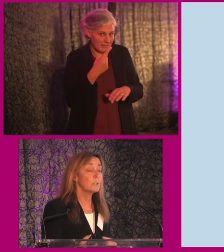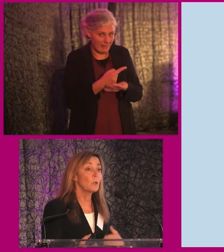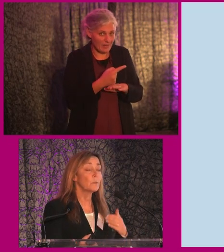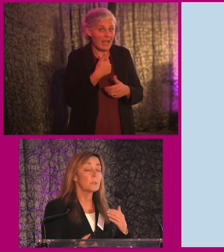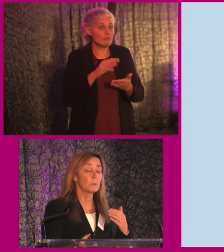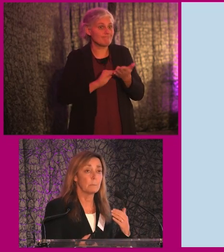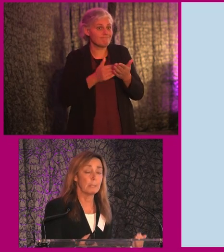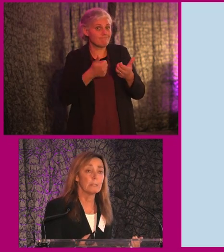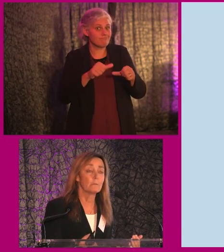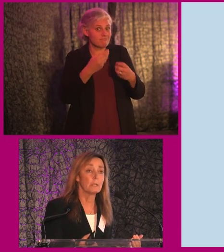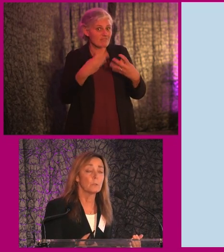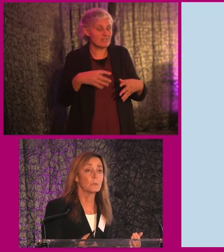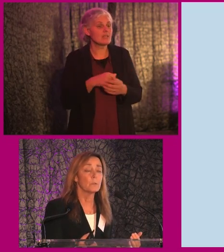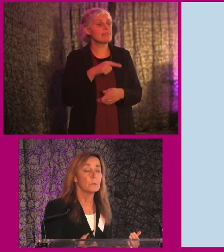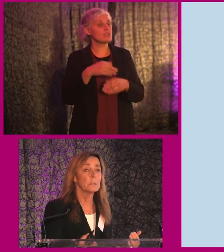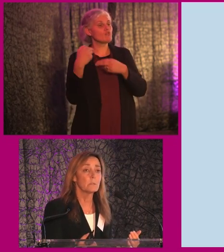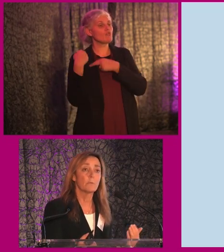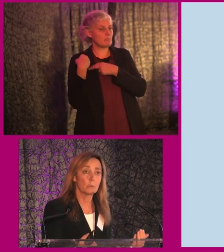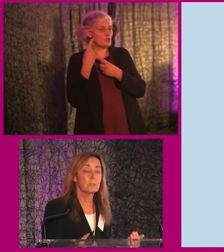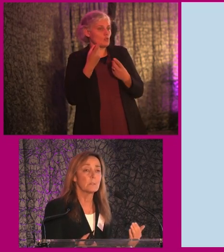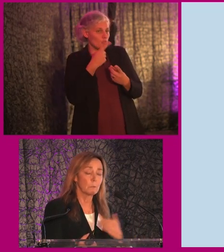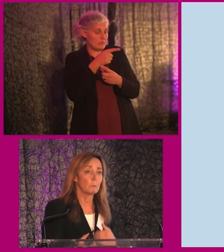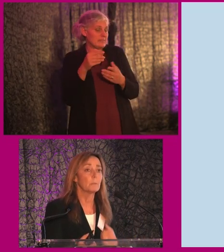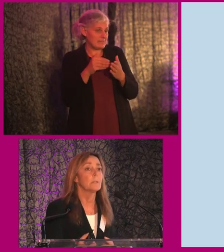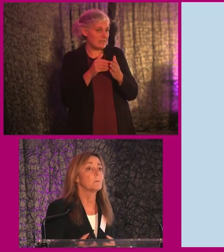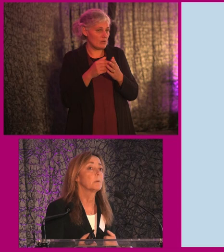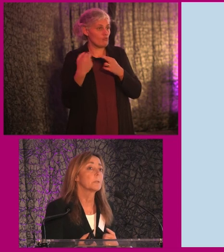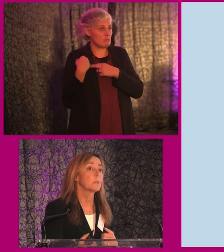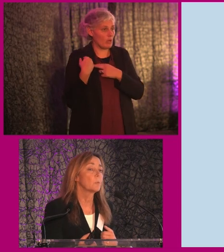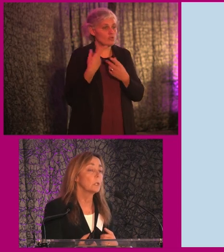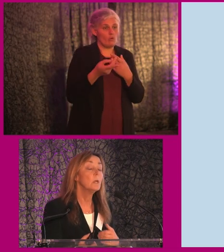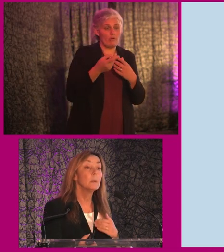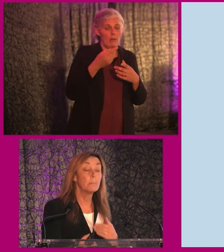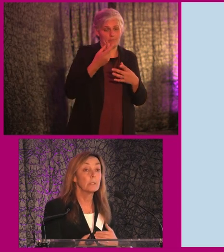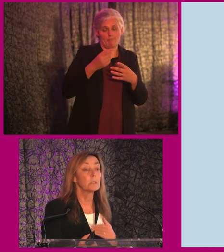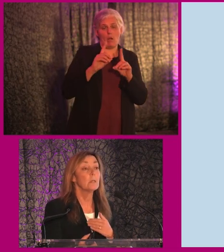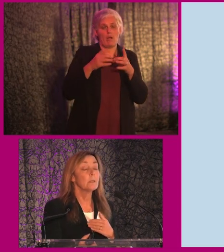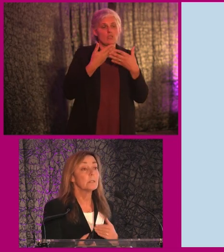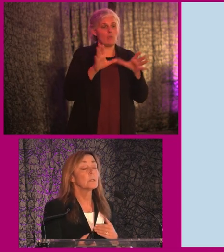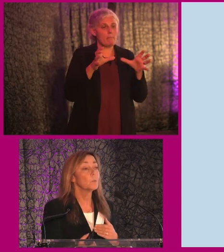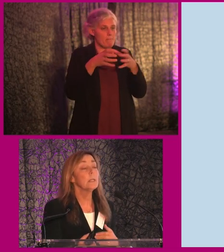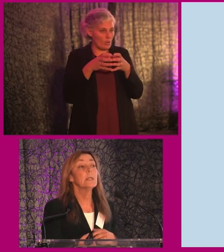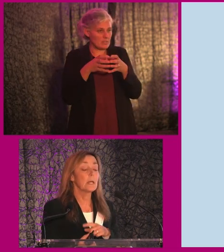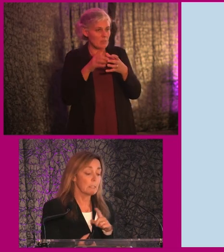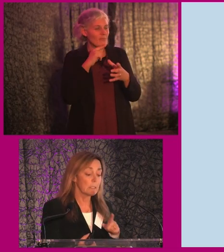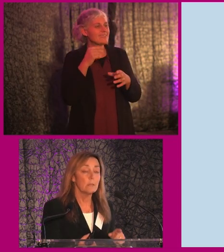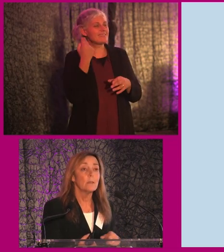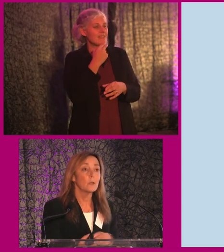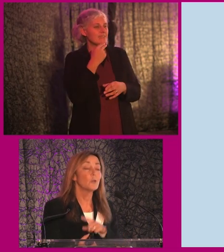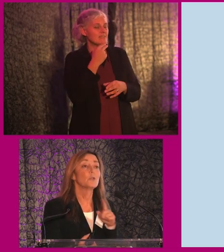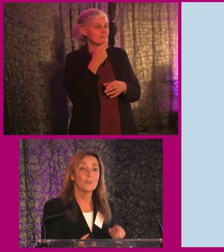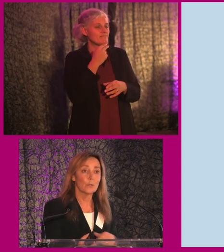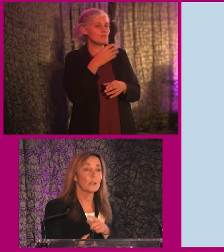It's not the responsibility of the end users to do this. Of course, it's the responsibility of the public sector body. But this is a really nice,